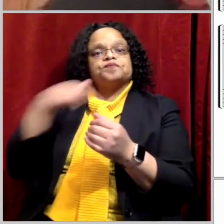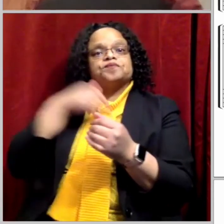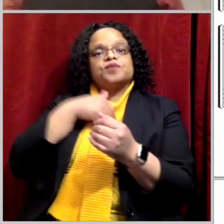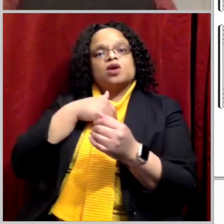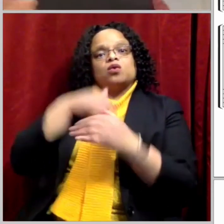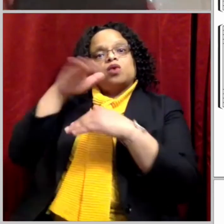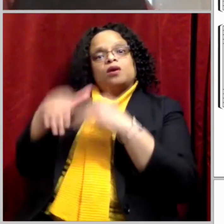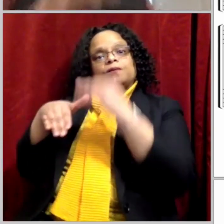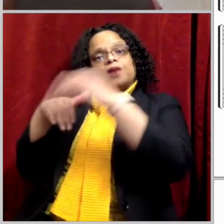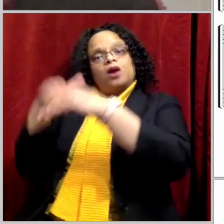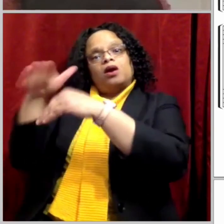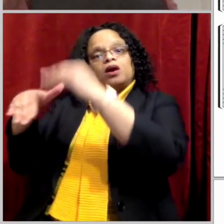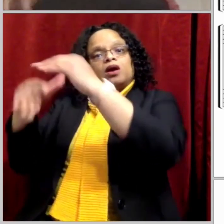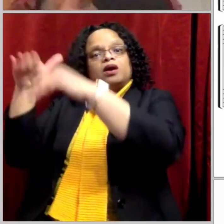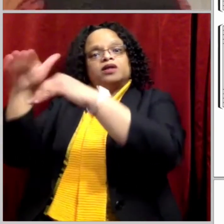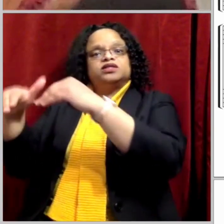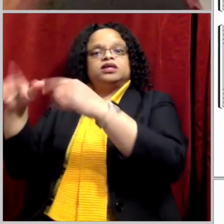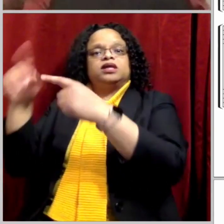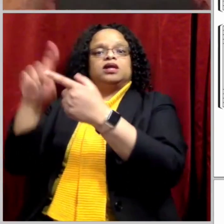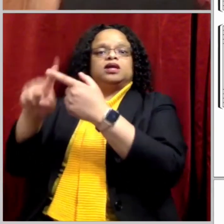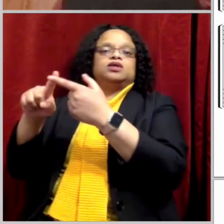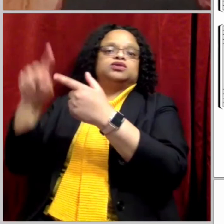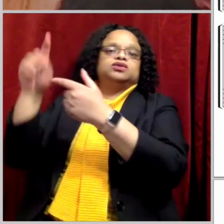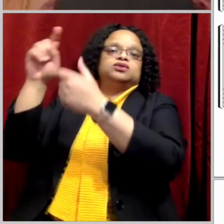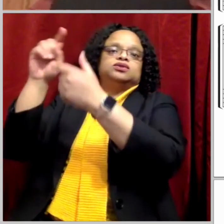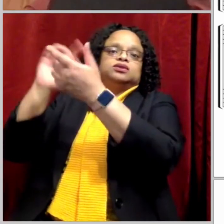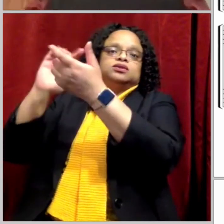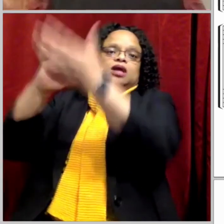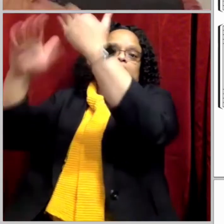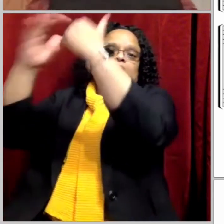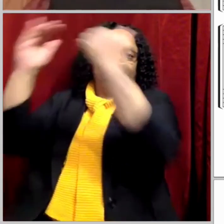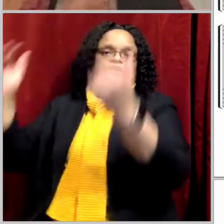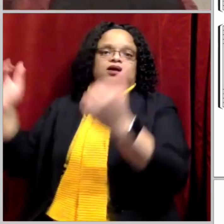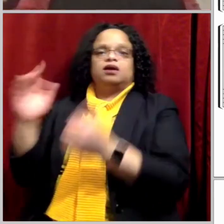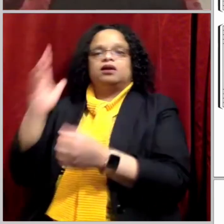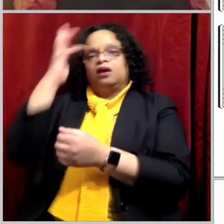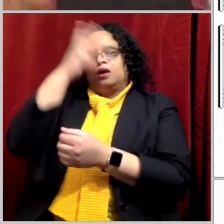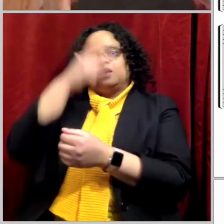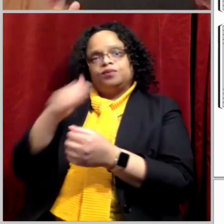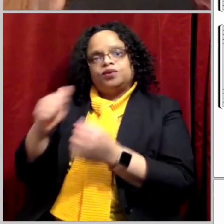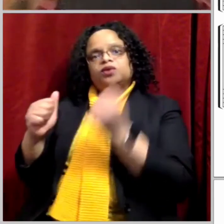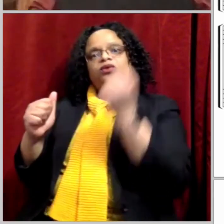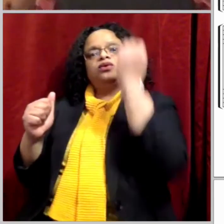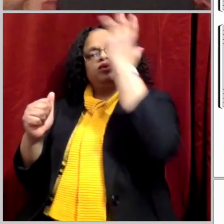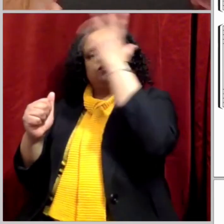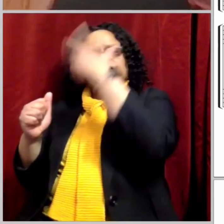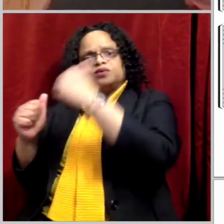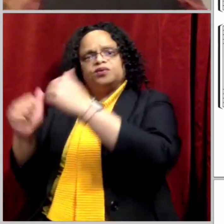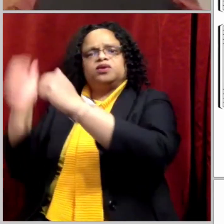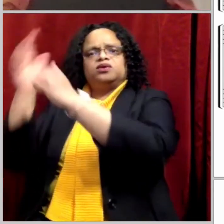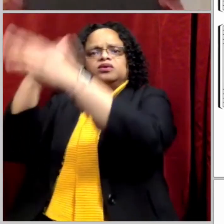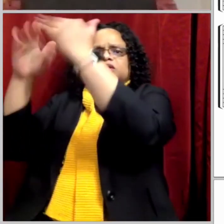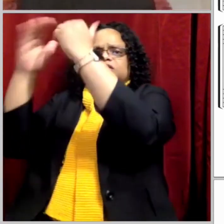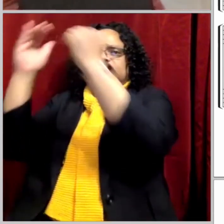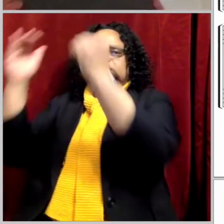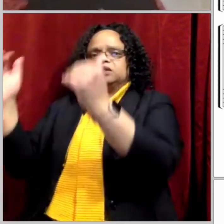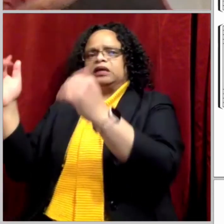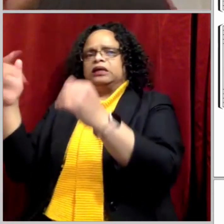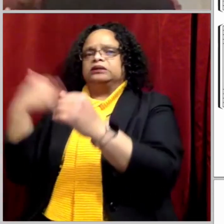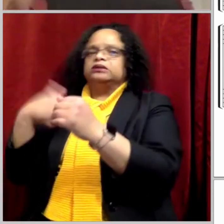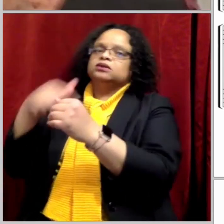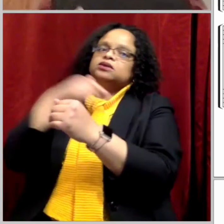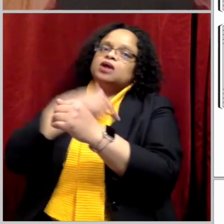We're marching to Zion Beautiful, beautiful